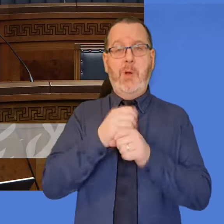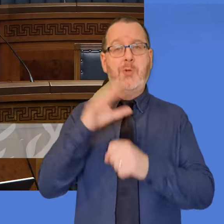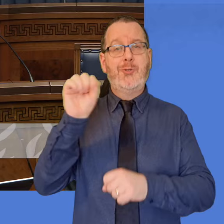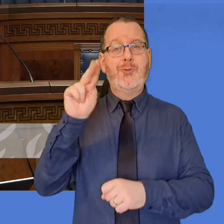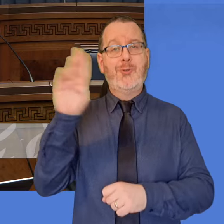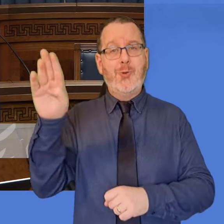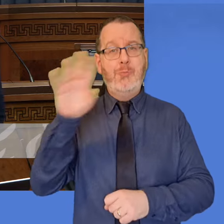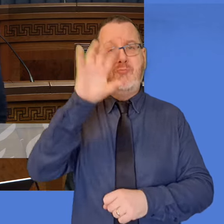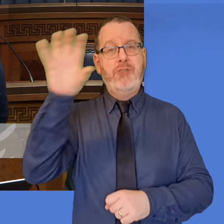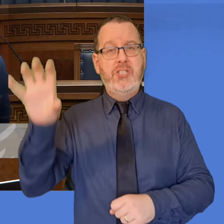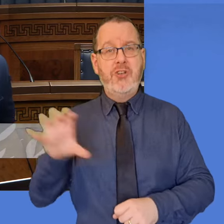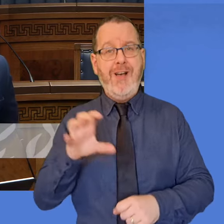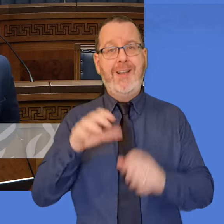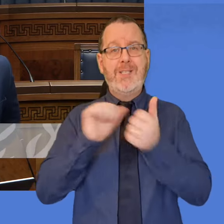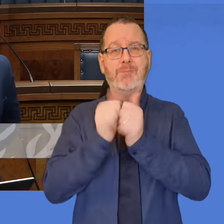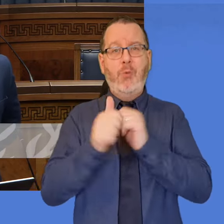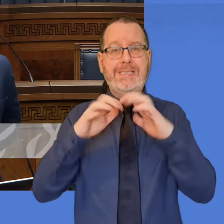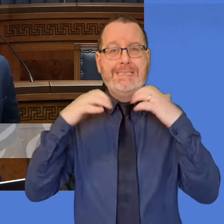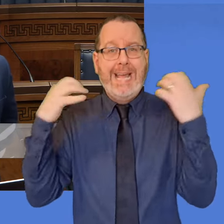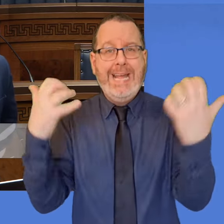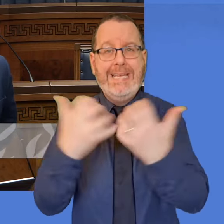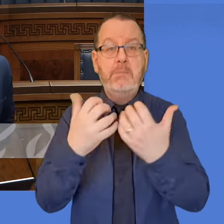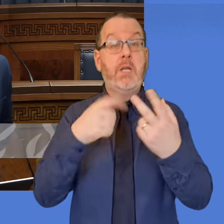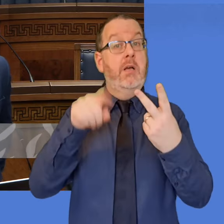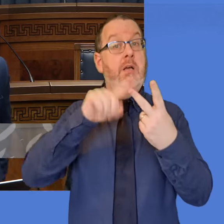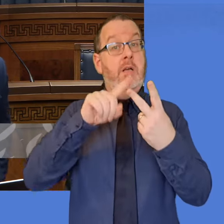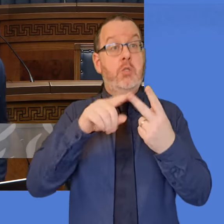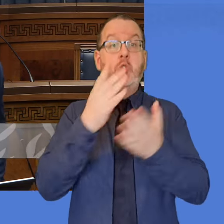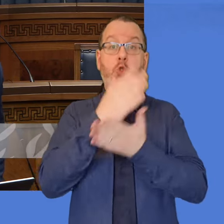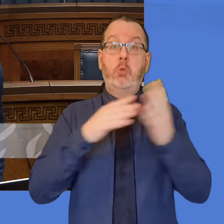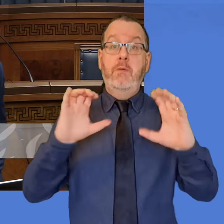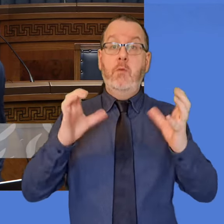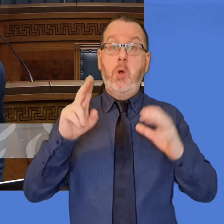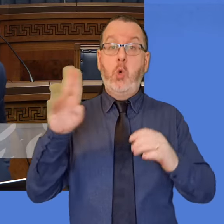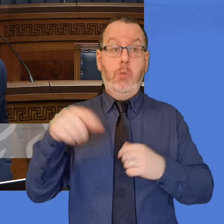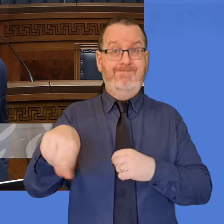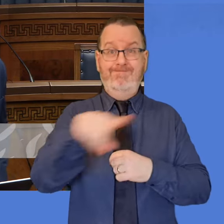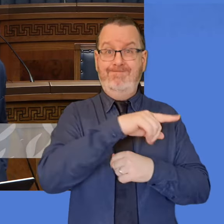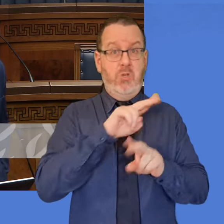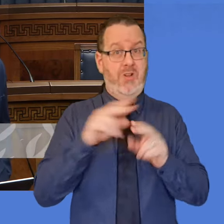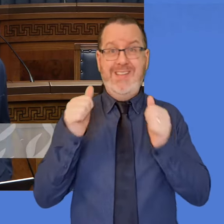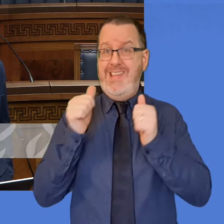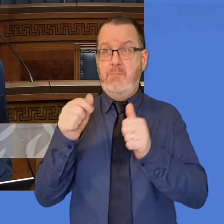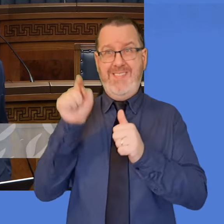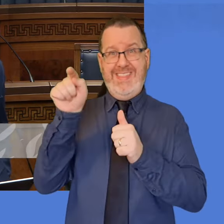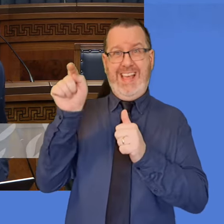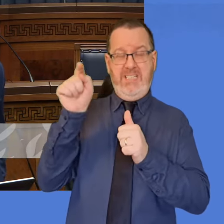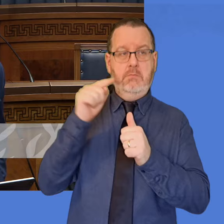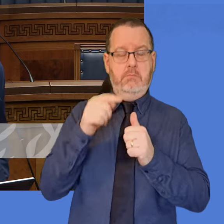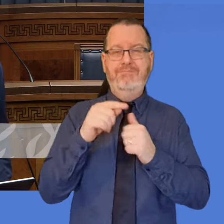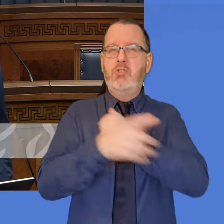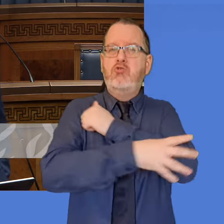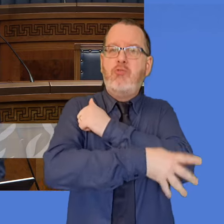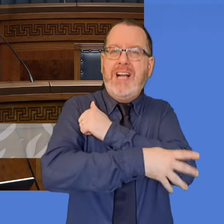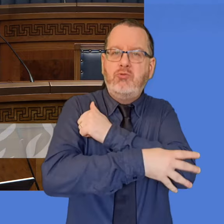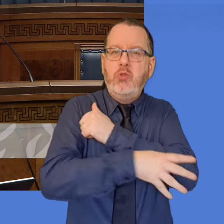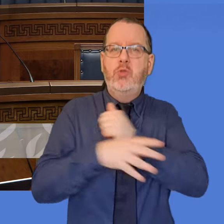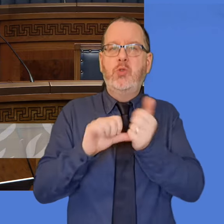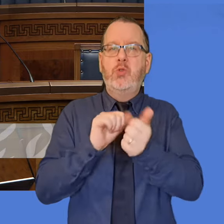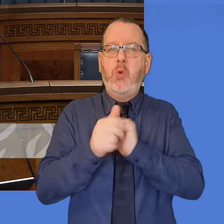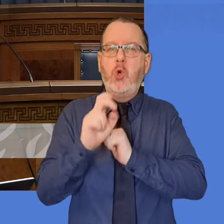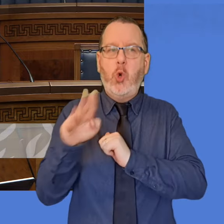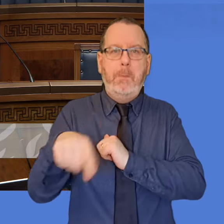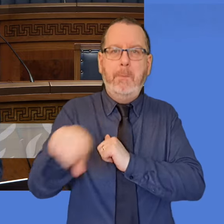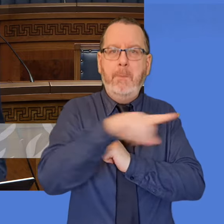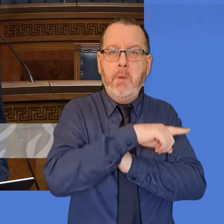aren't actually able to get sub-regional around grassroots sports clubs. So can the Minister outline what capital funding will be coming forward for grassroots